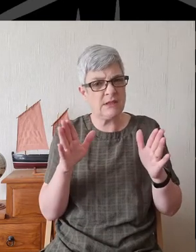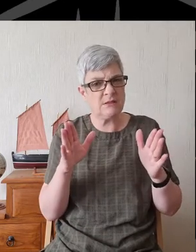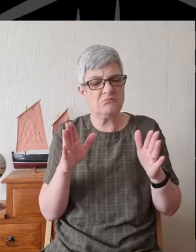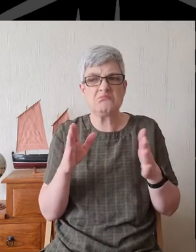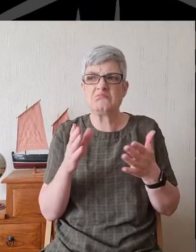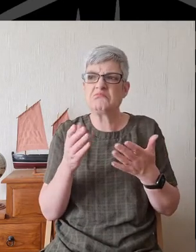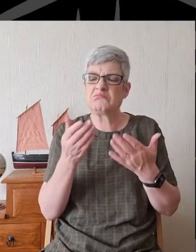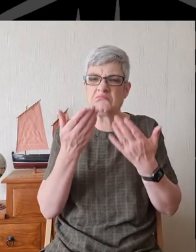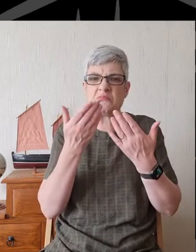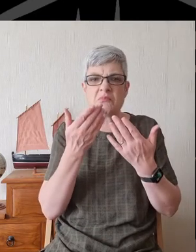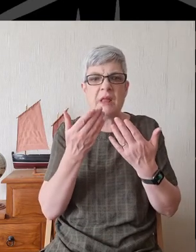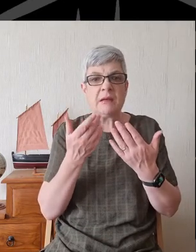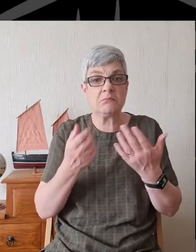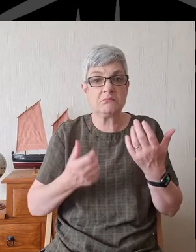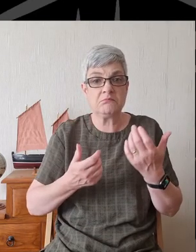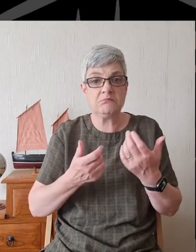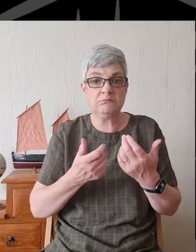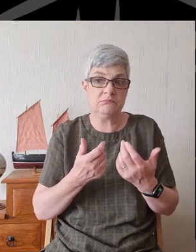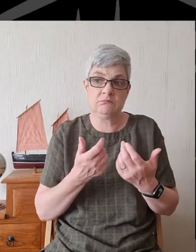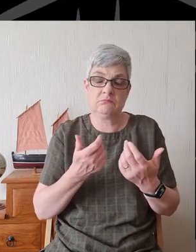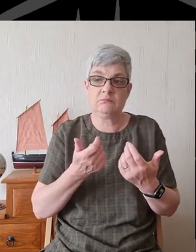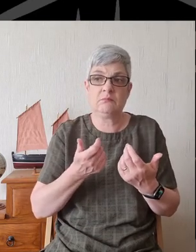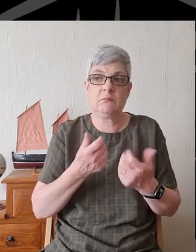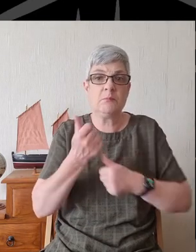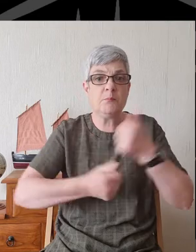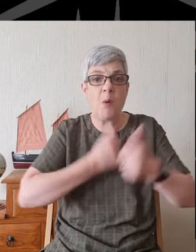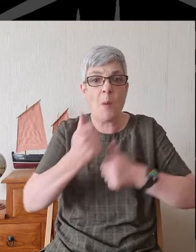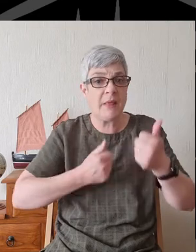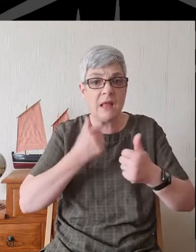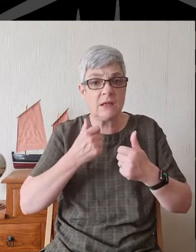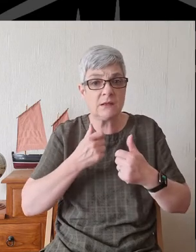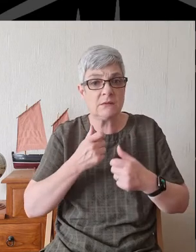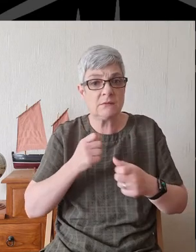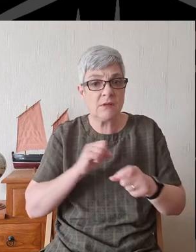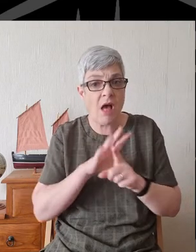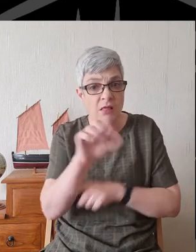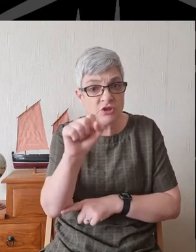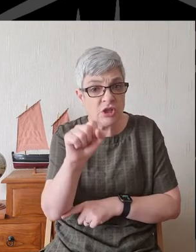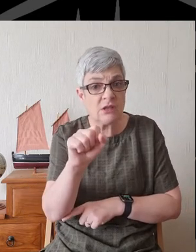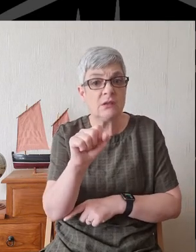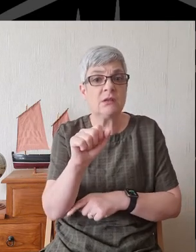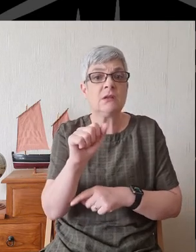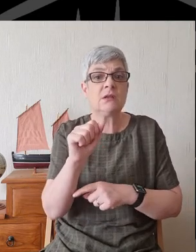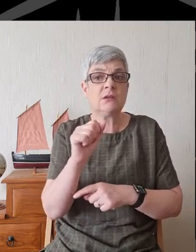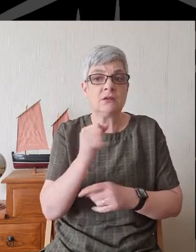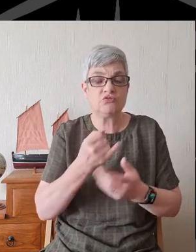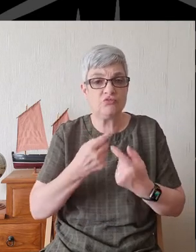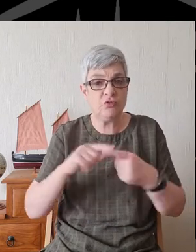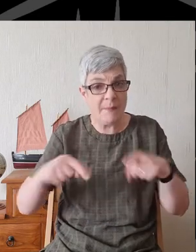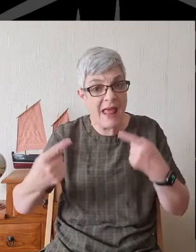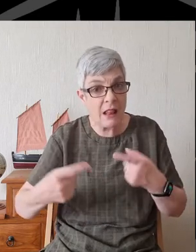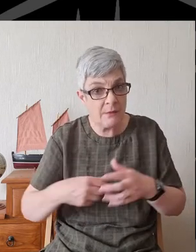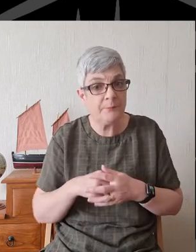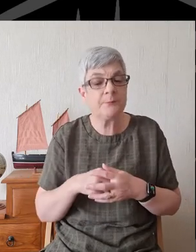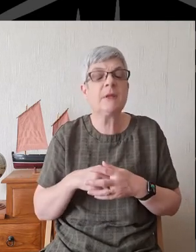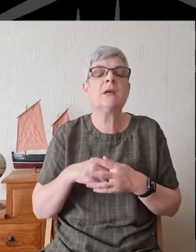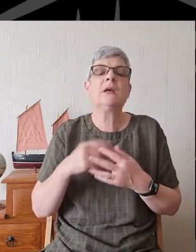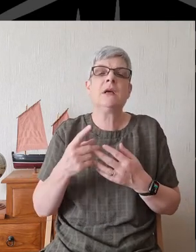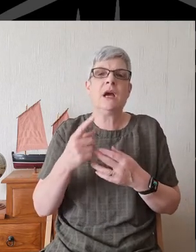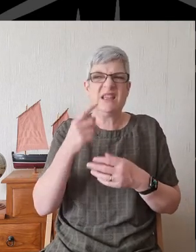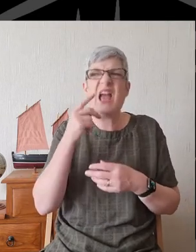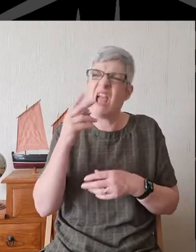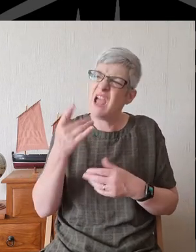of popular culture and movements rebelling. Yeah, we'll take this from that place. We'll take that. Yeah, whatever